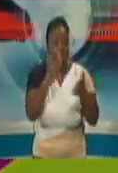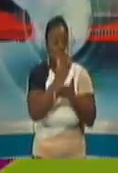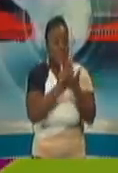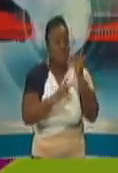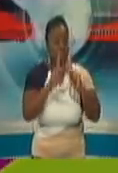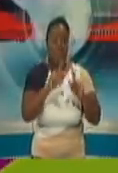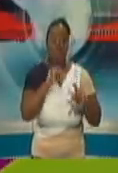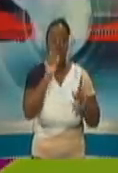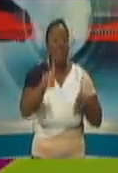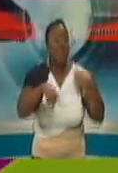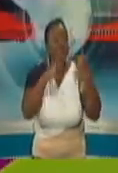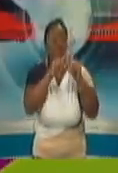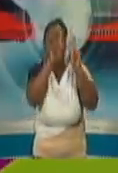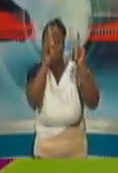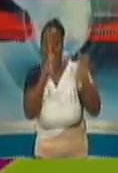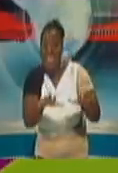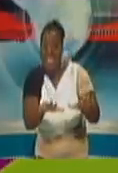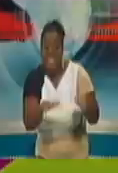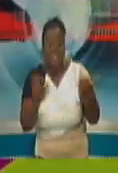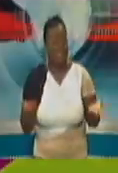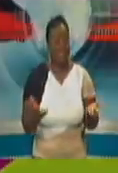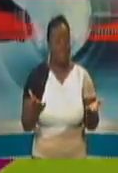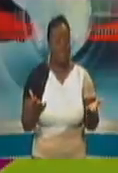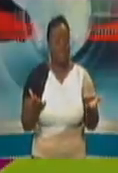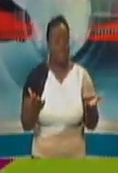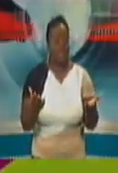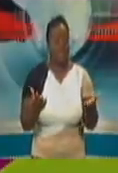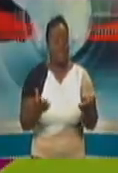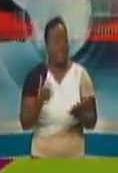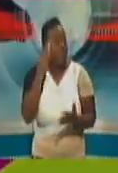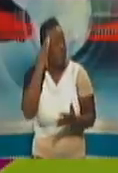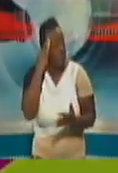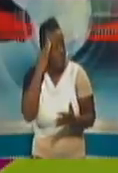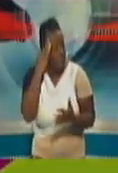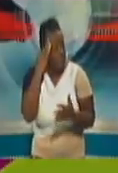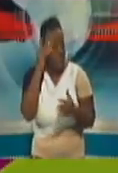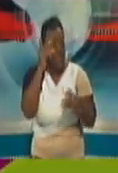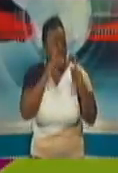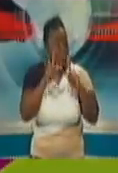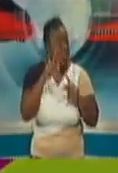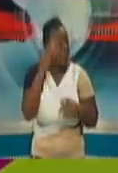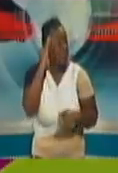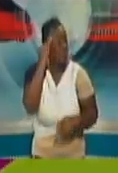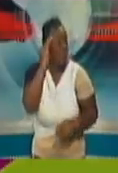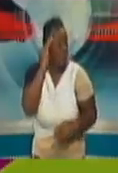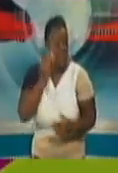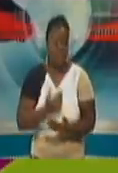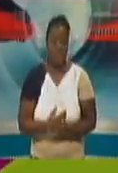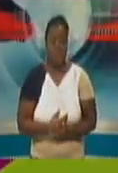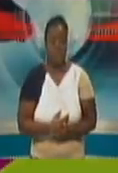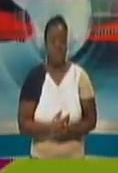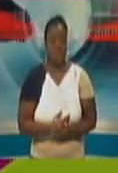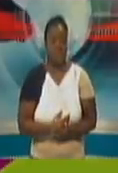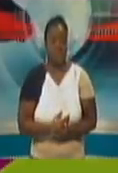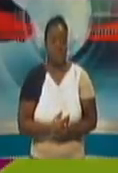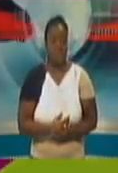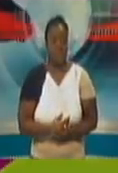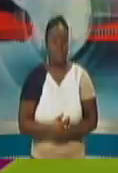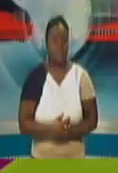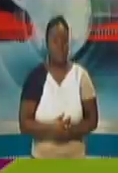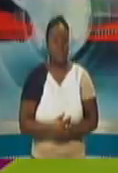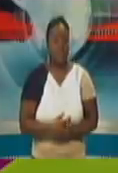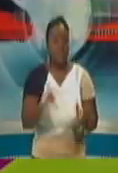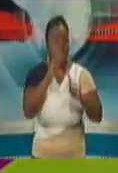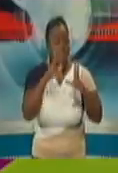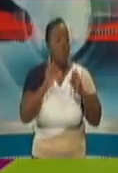for testing, and that that really limits, you know, your ability to get a handle on the situation. I hope I've been specific enough. Sure. Because people